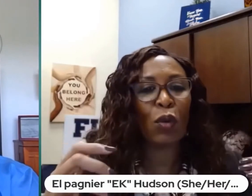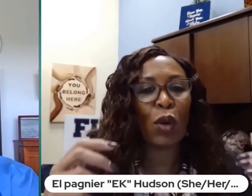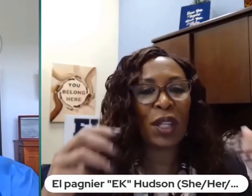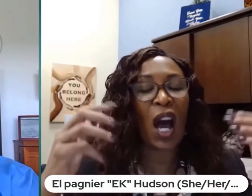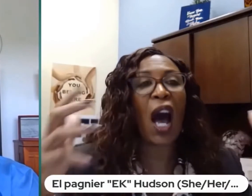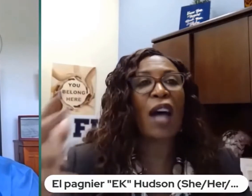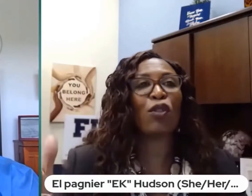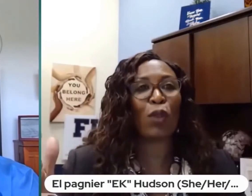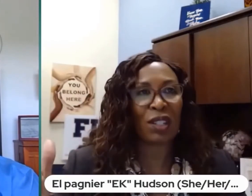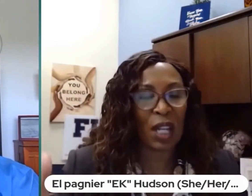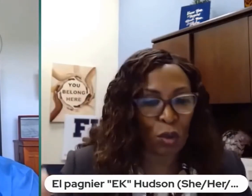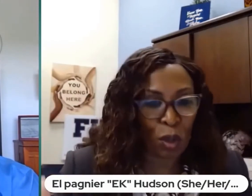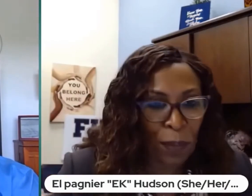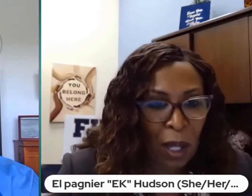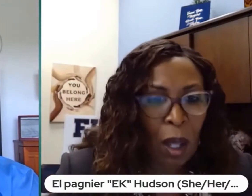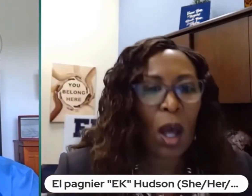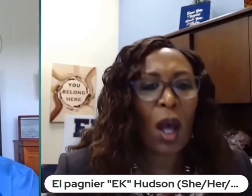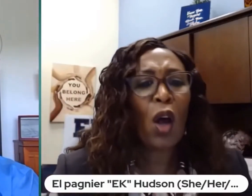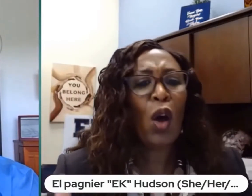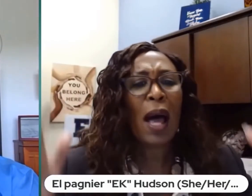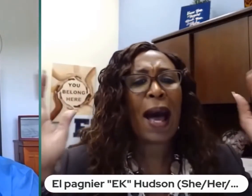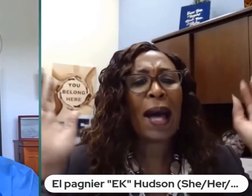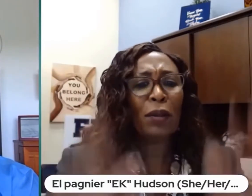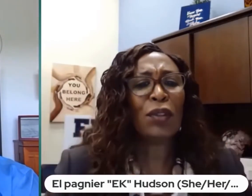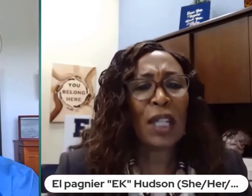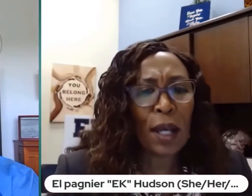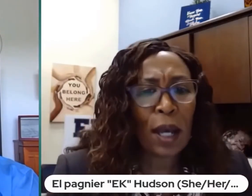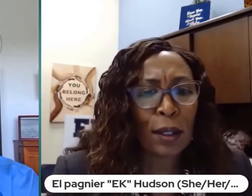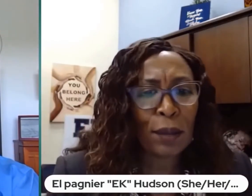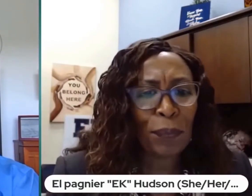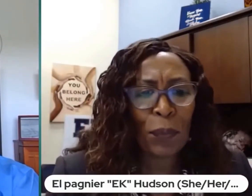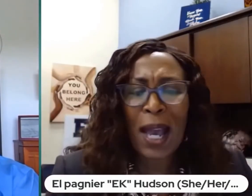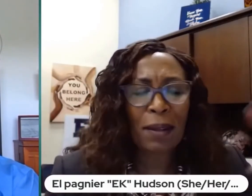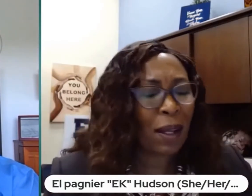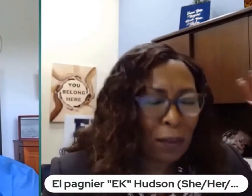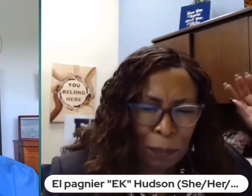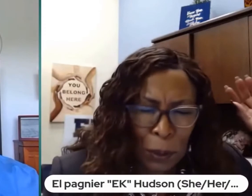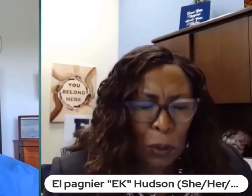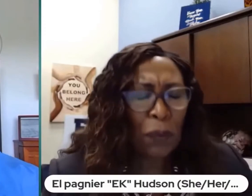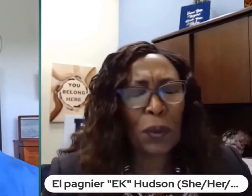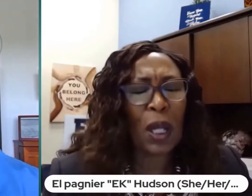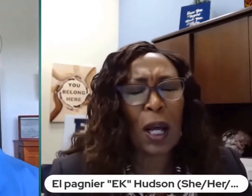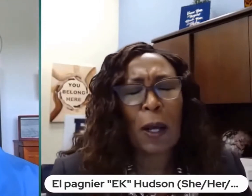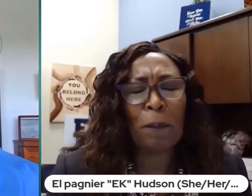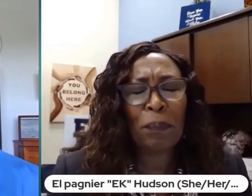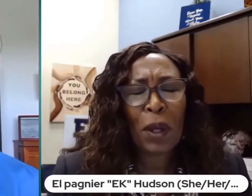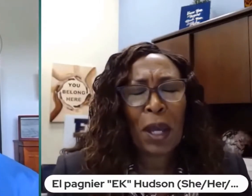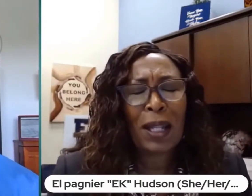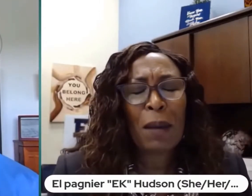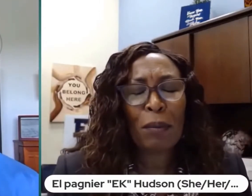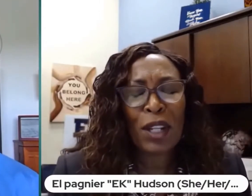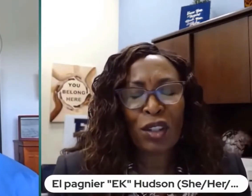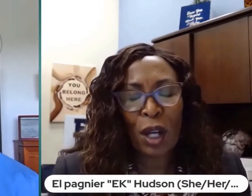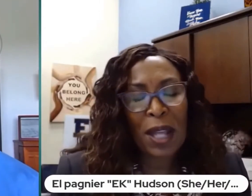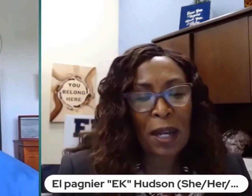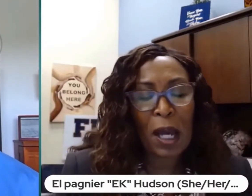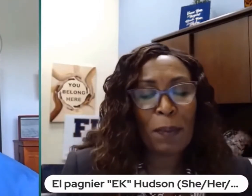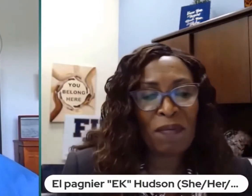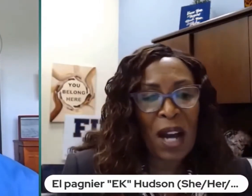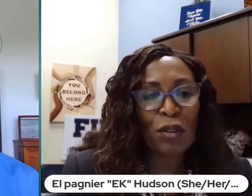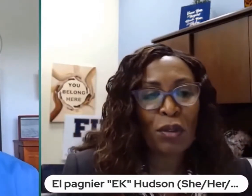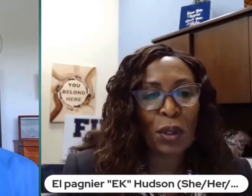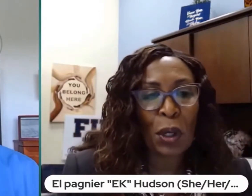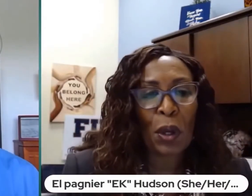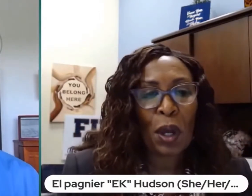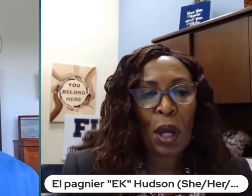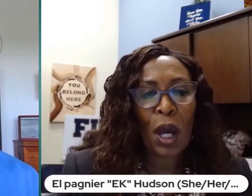blindness or the ostrich syndrome oh i don't see color we had a beautiful um elaboration on that a